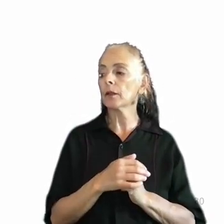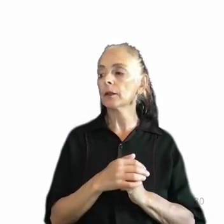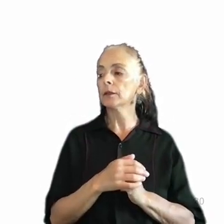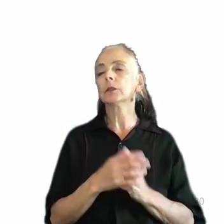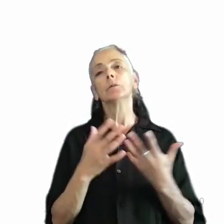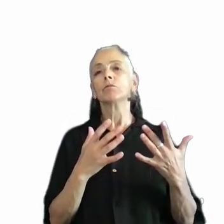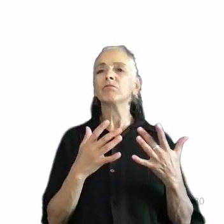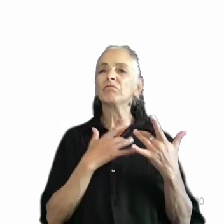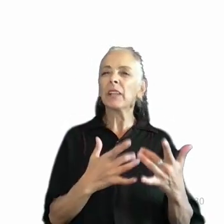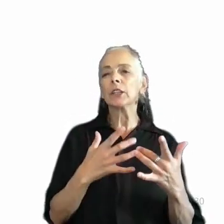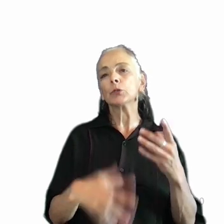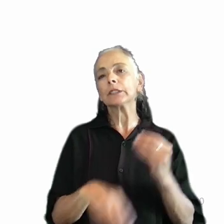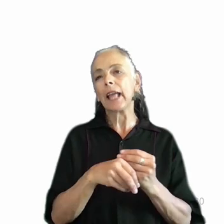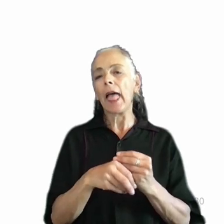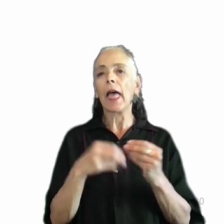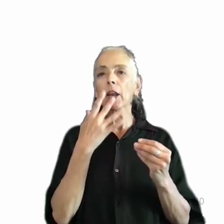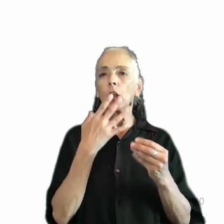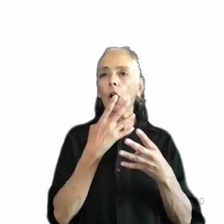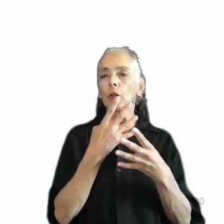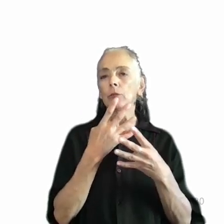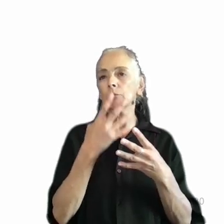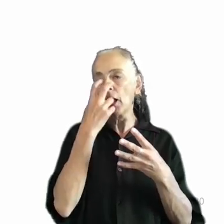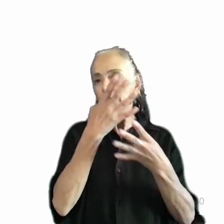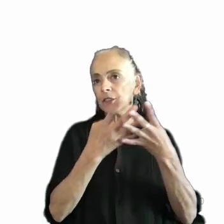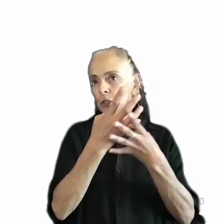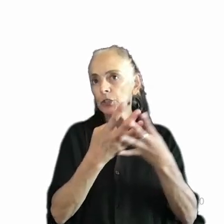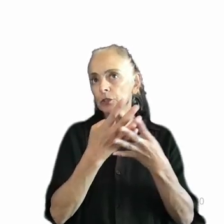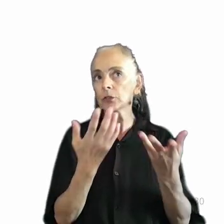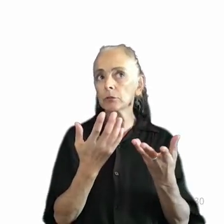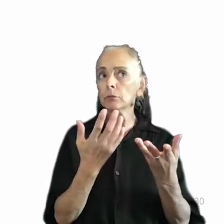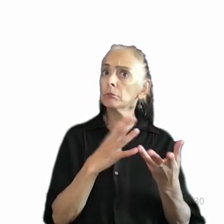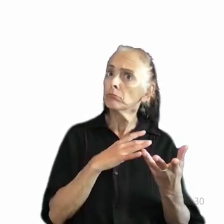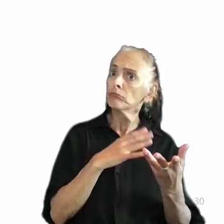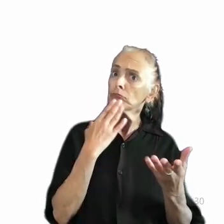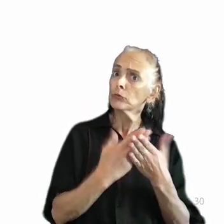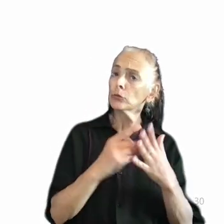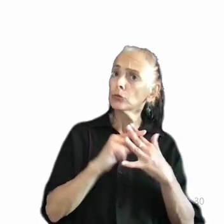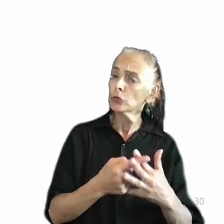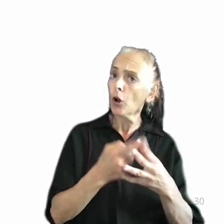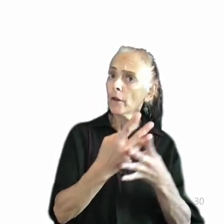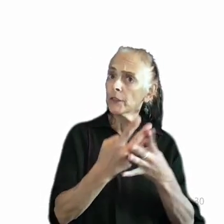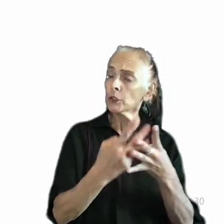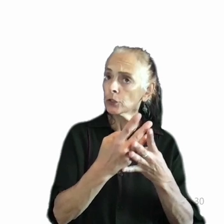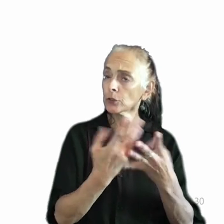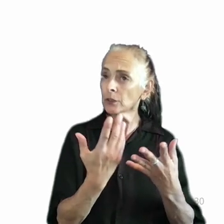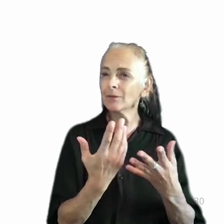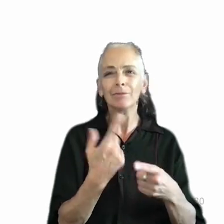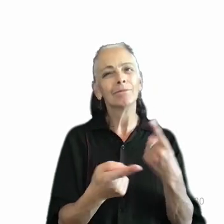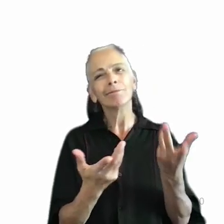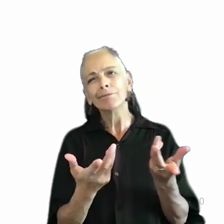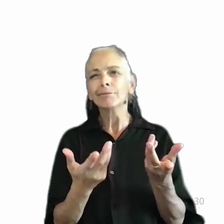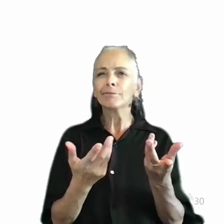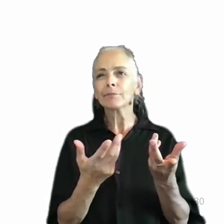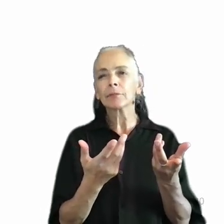on if they need it. And having those filters available is definitely a step in the right direction. But it's an implementation that